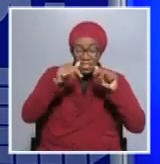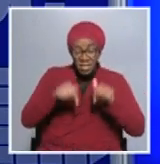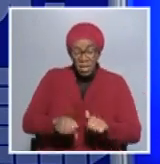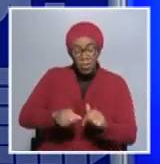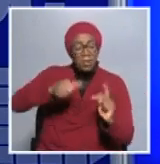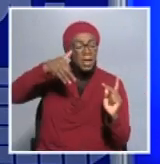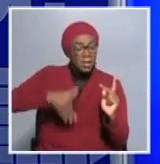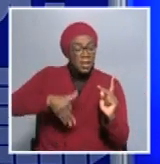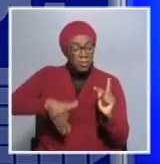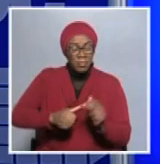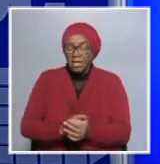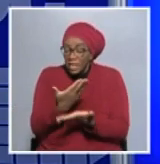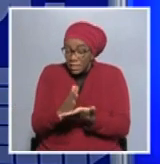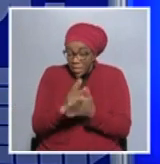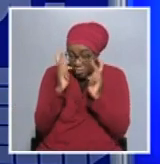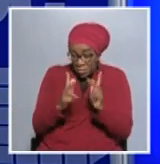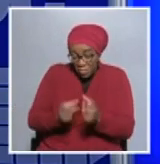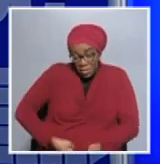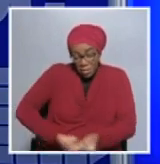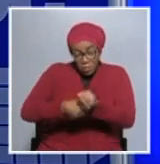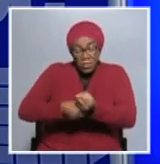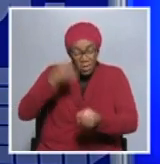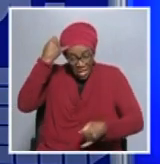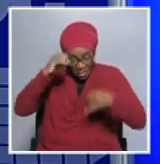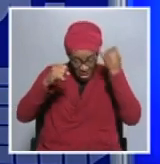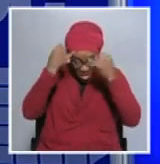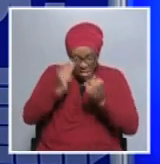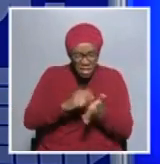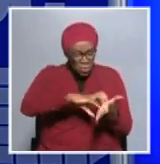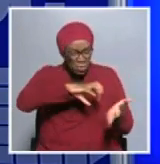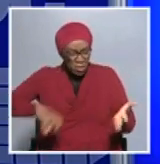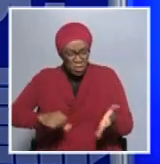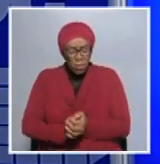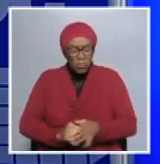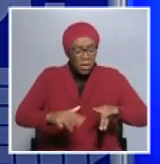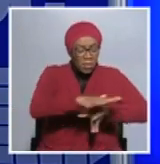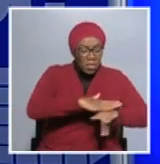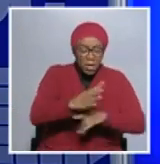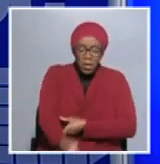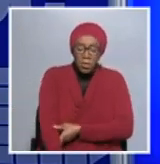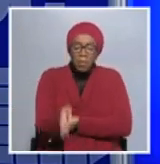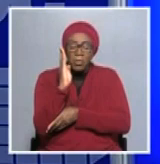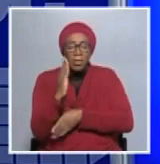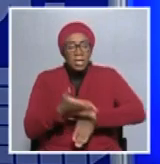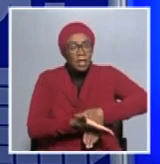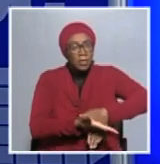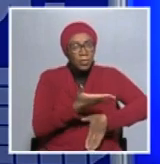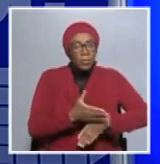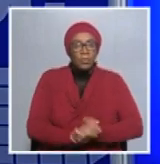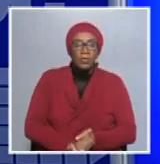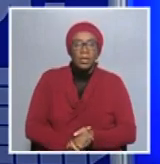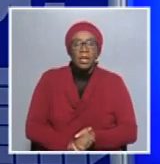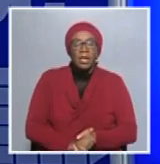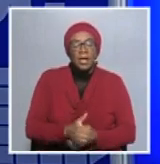Some are for the idea to do away with the fence or move it further up north so that all Namibian livestock farmers can have a slice of the